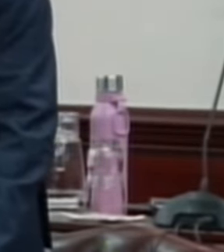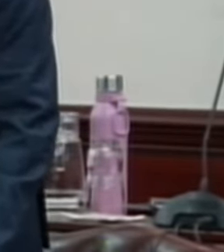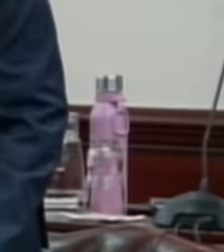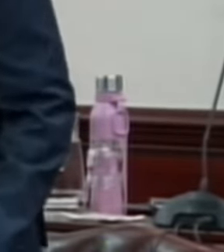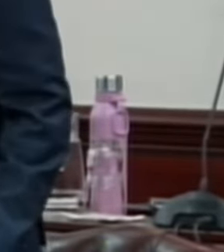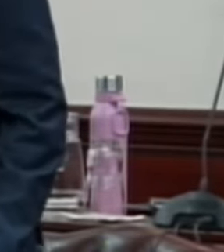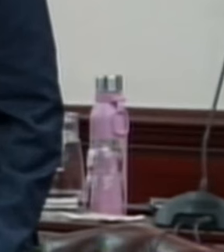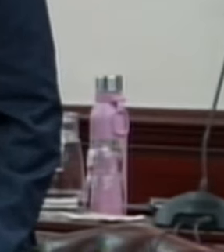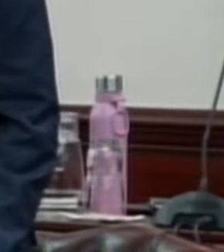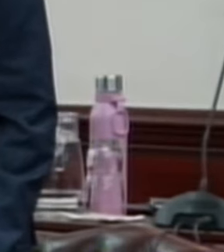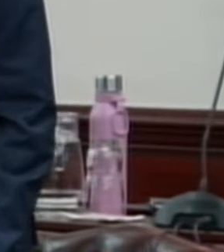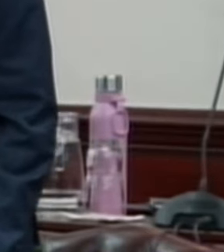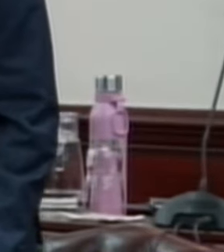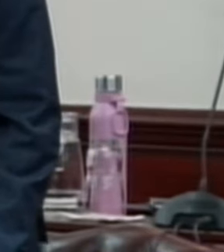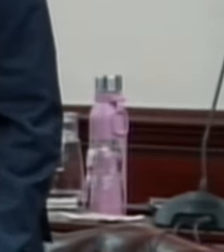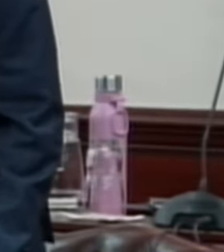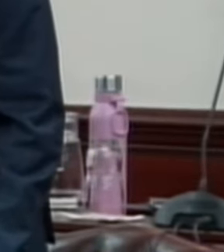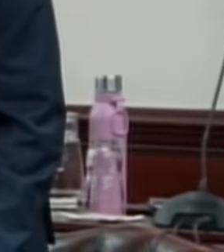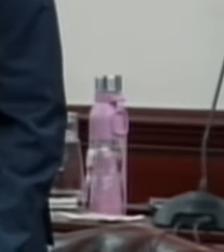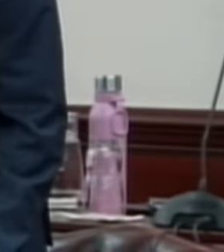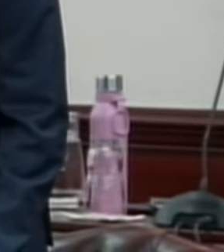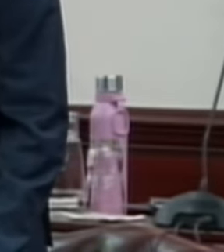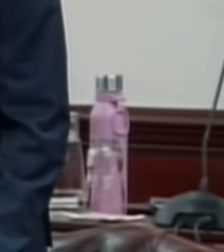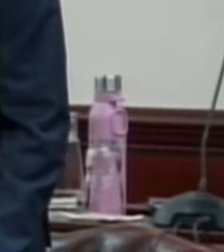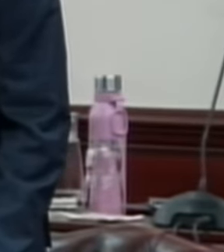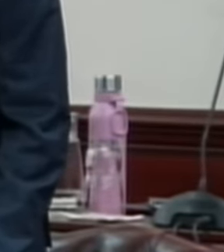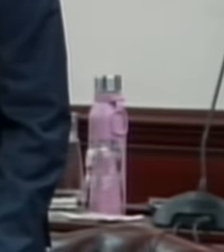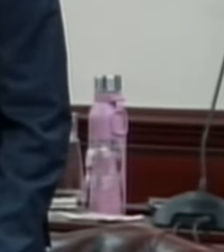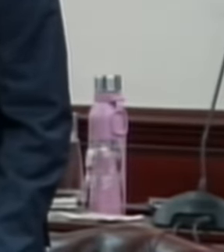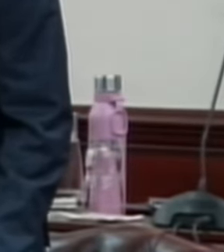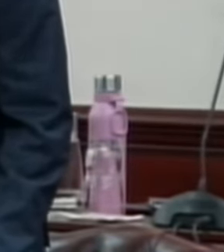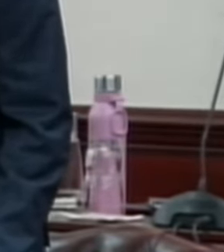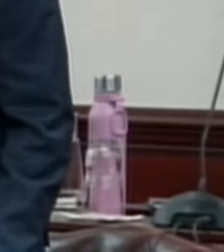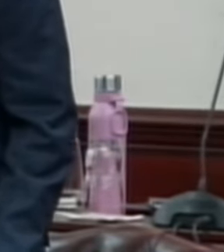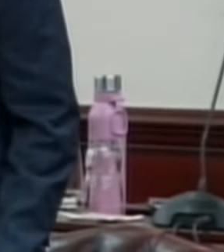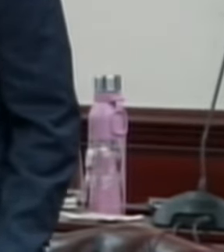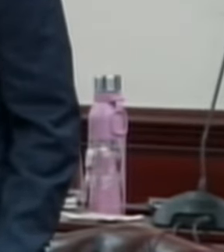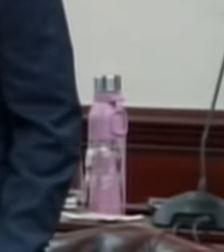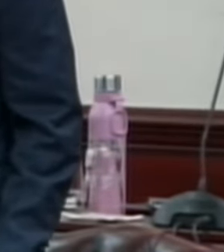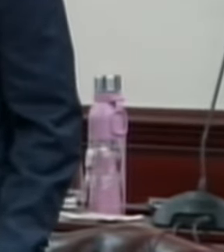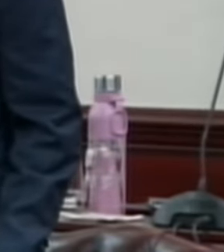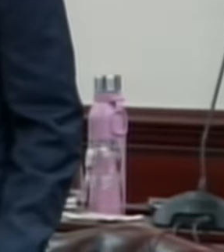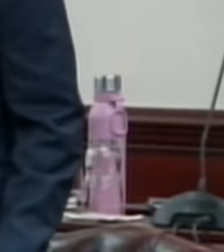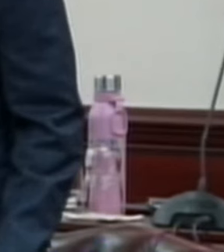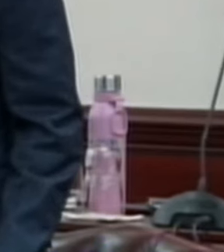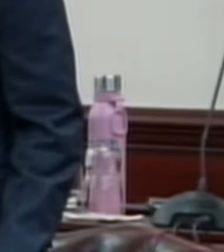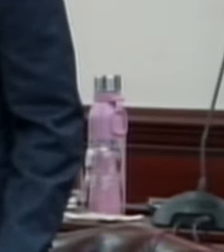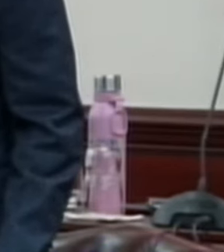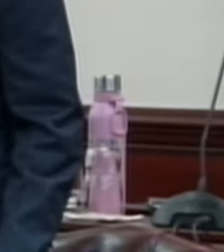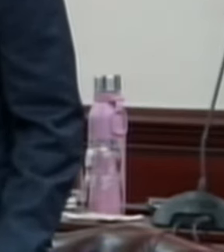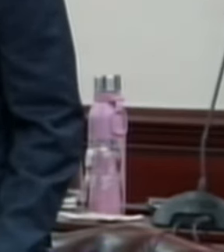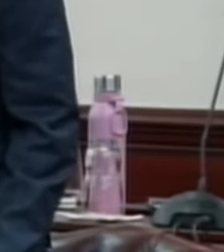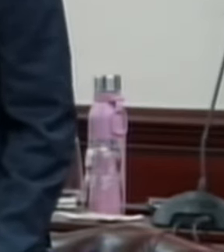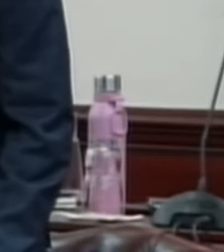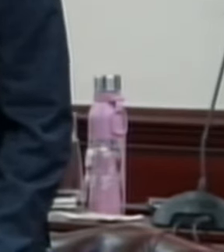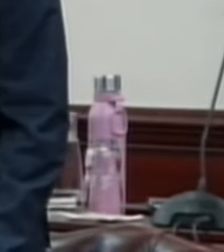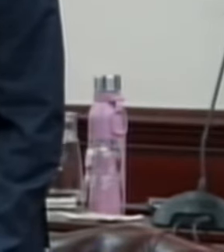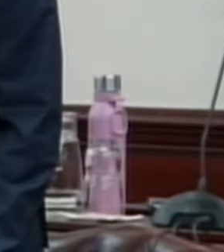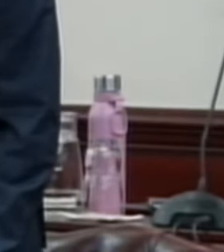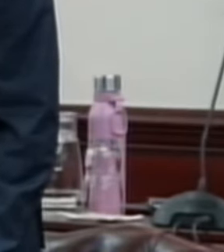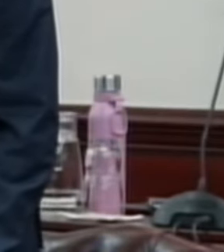or move a motion to have the Firearms Amendment Bill 2023